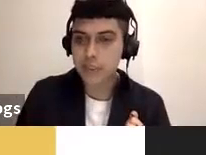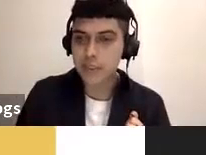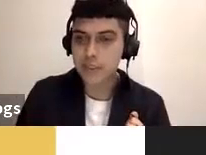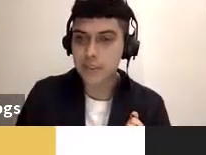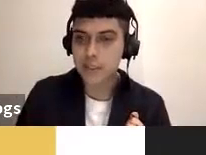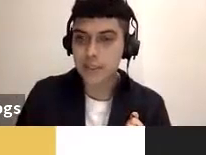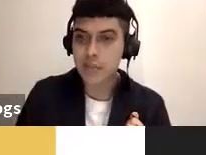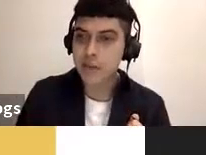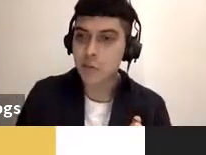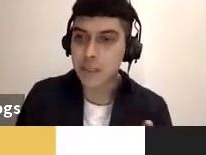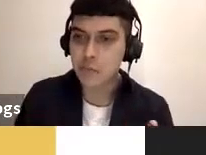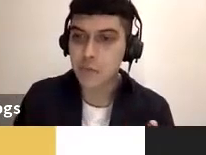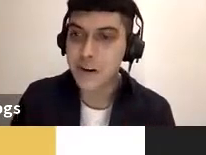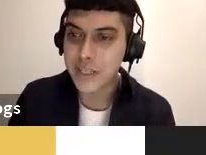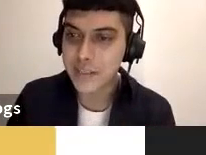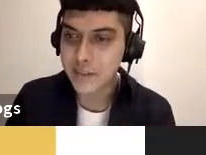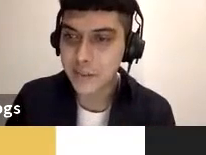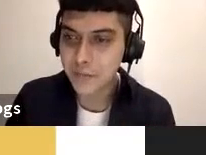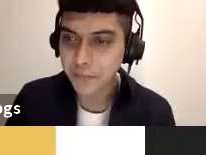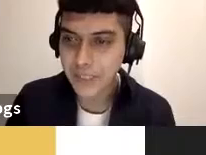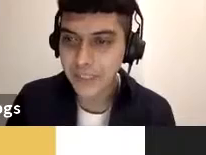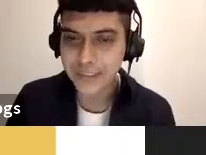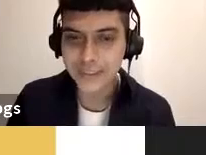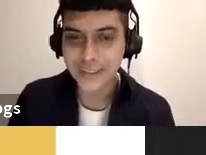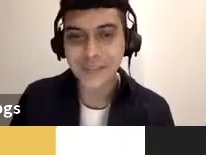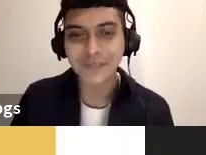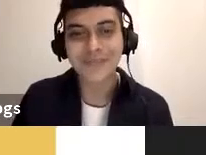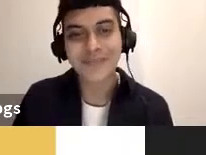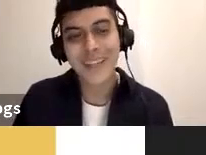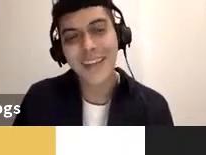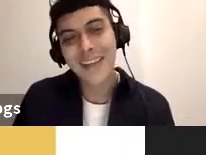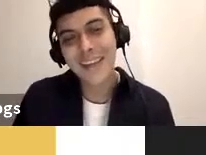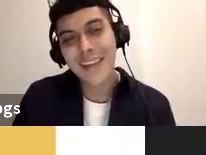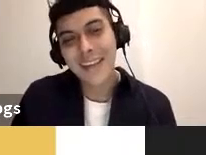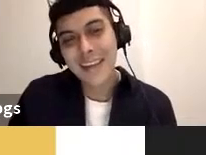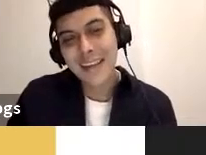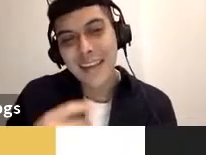between these uh black and white polarities now um